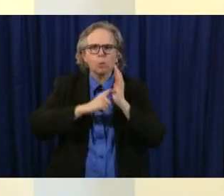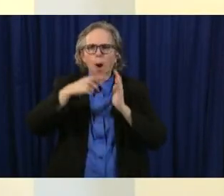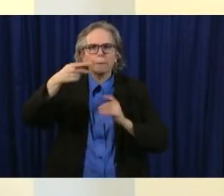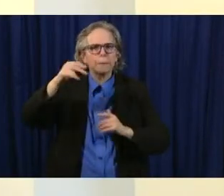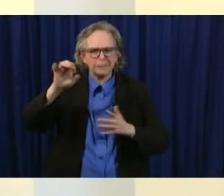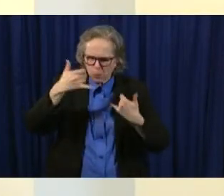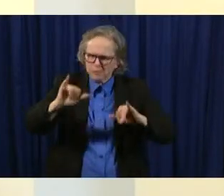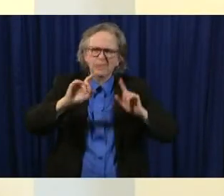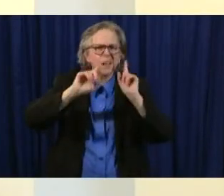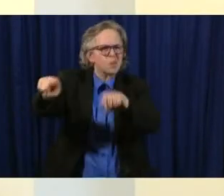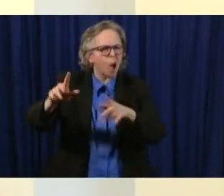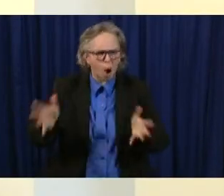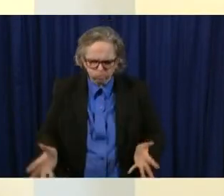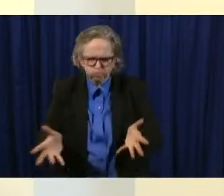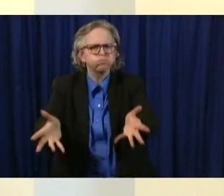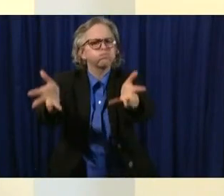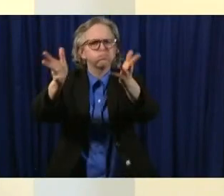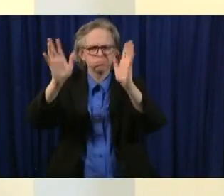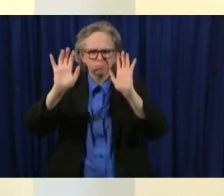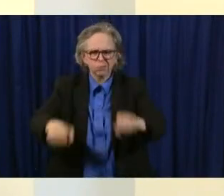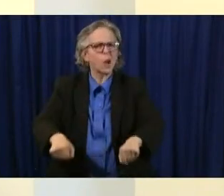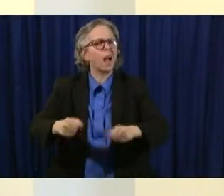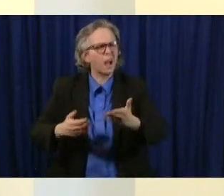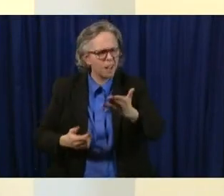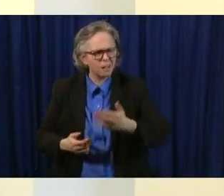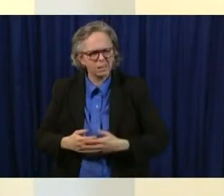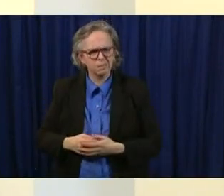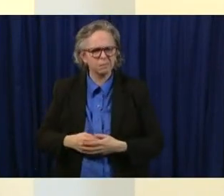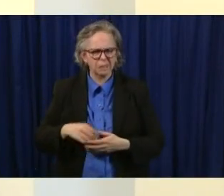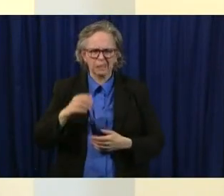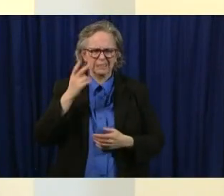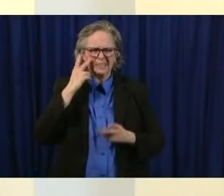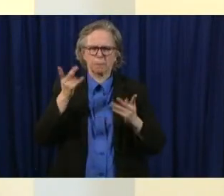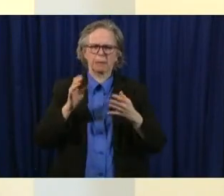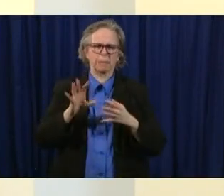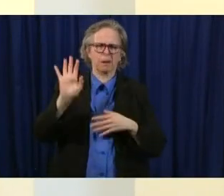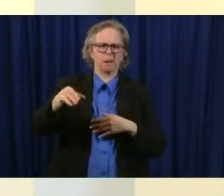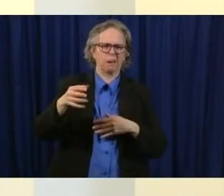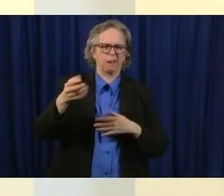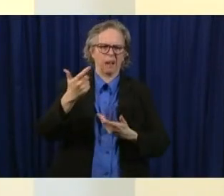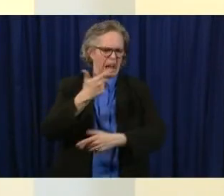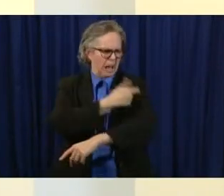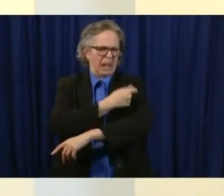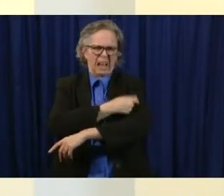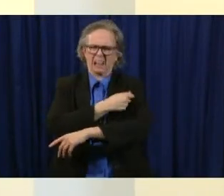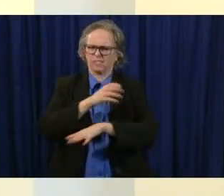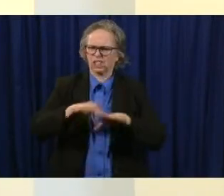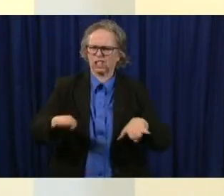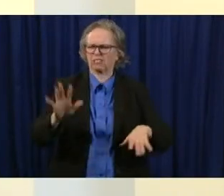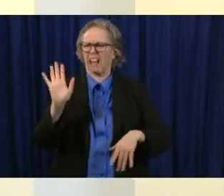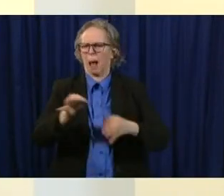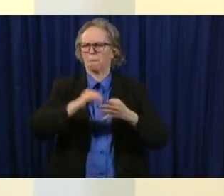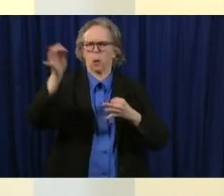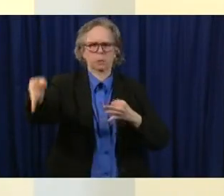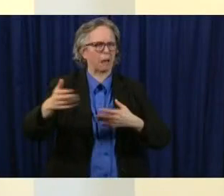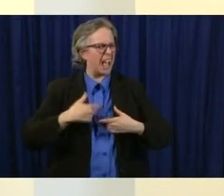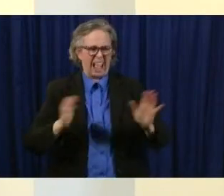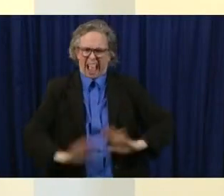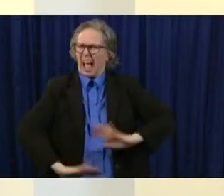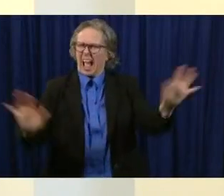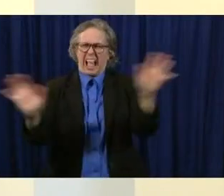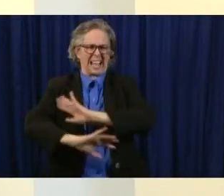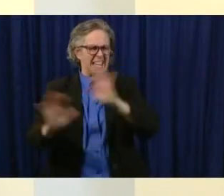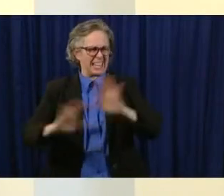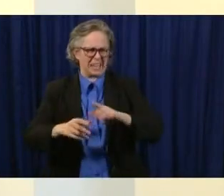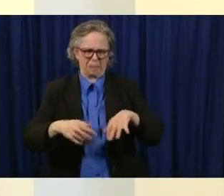been some articles about you know how we've missed immunizations and we know it's really important to make sure we're preventing against the